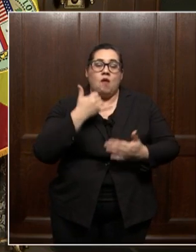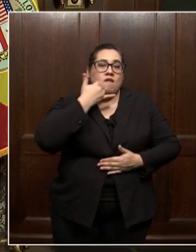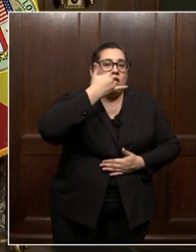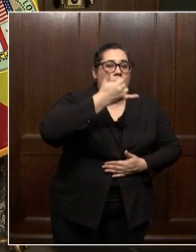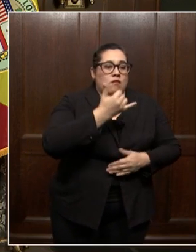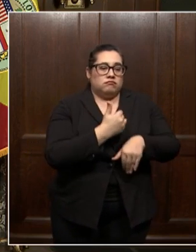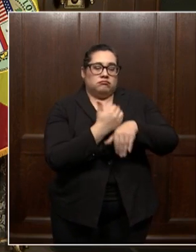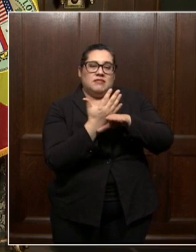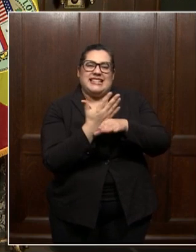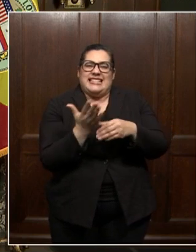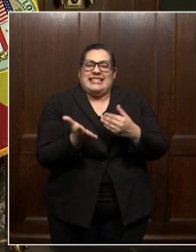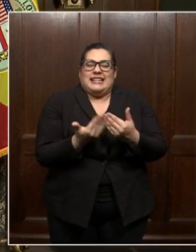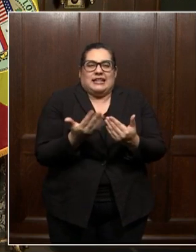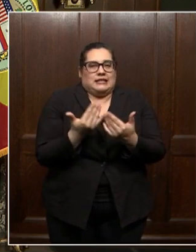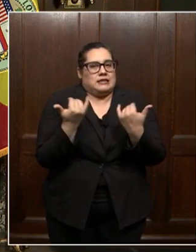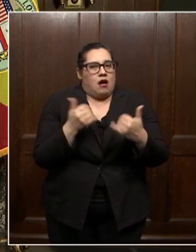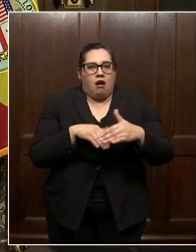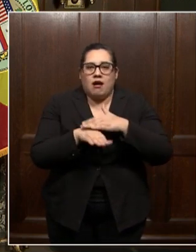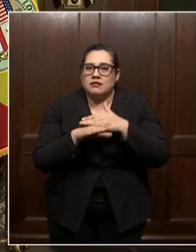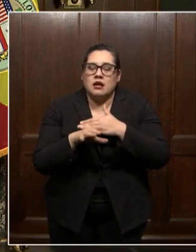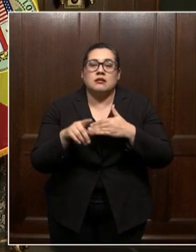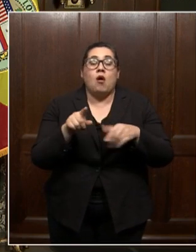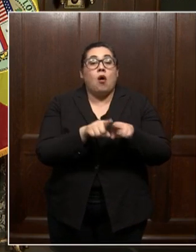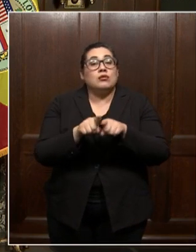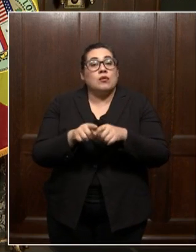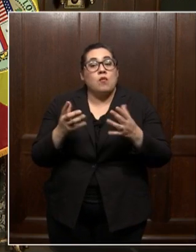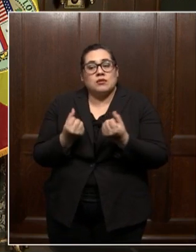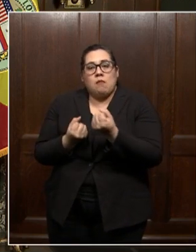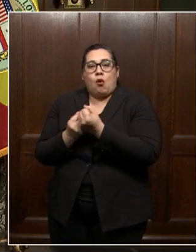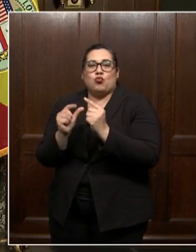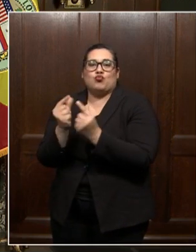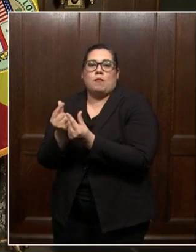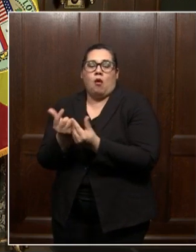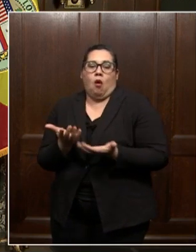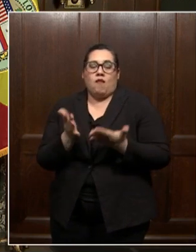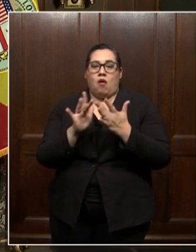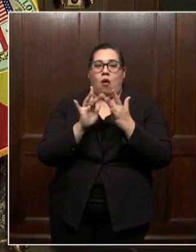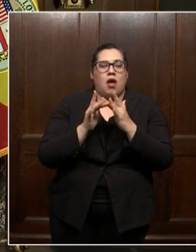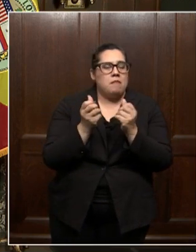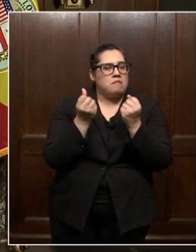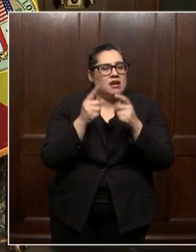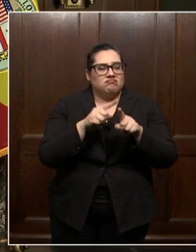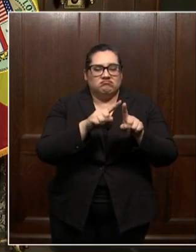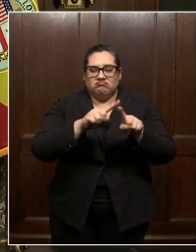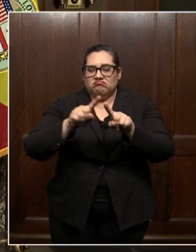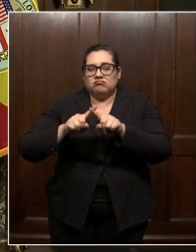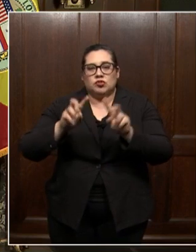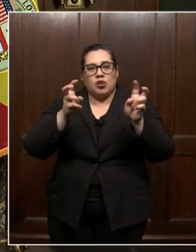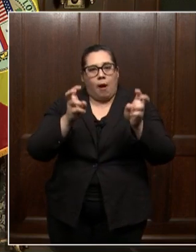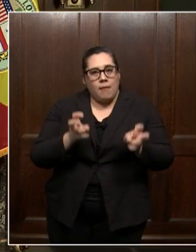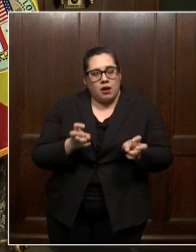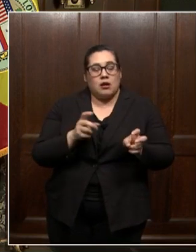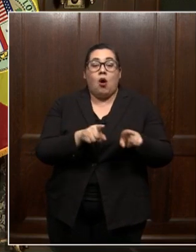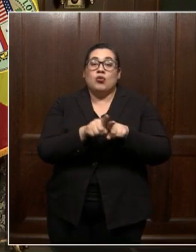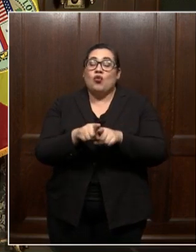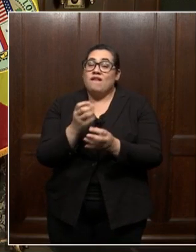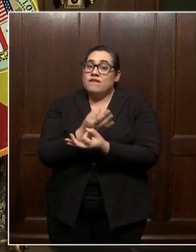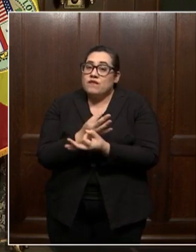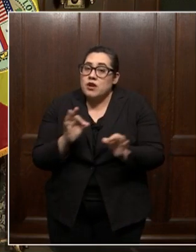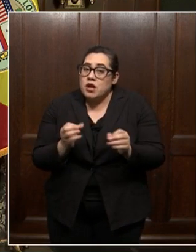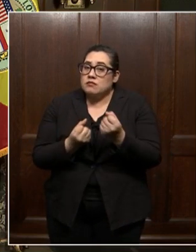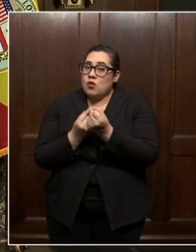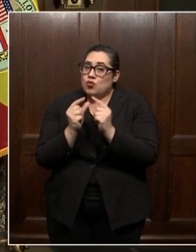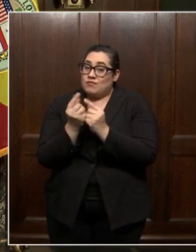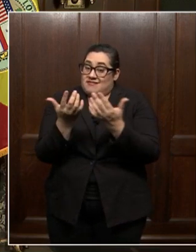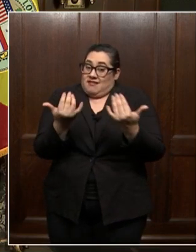accessible. There are also support groups offered online by lots of different topics, and there are a lot of free support groups